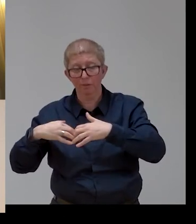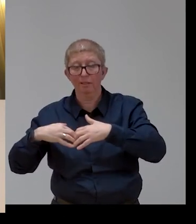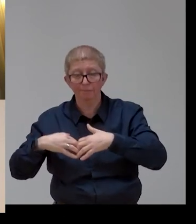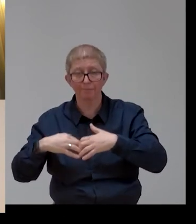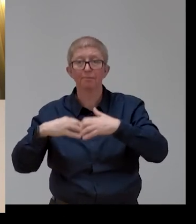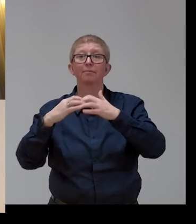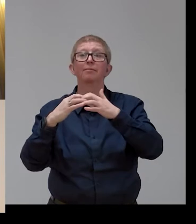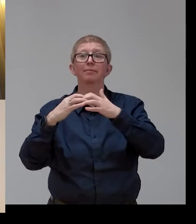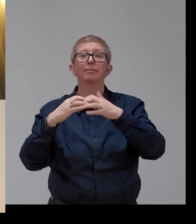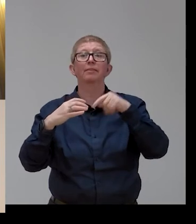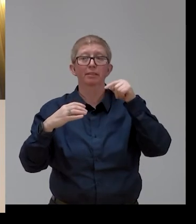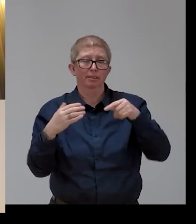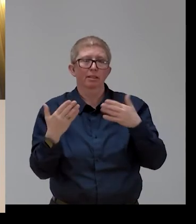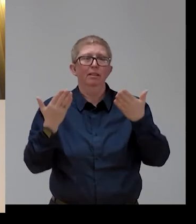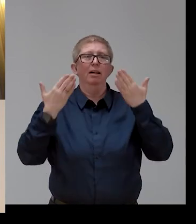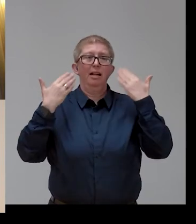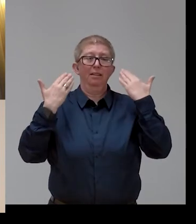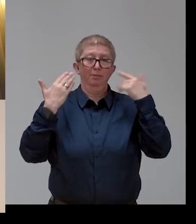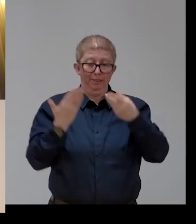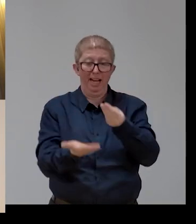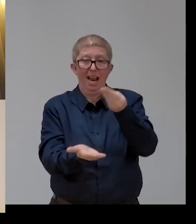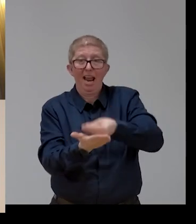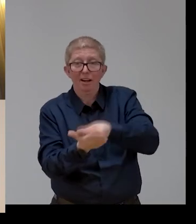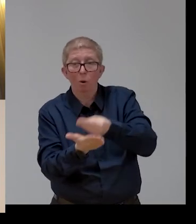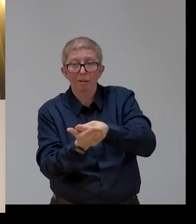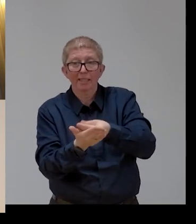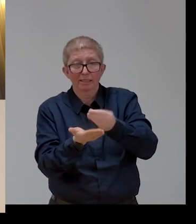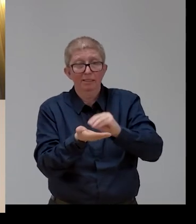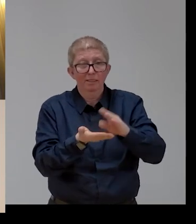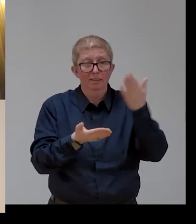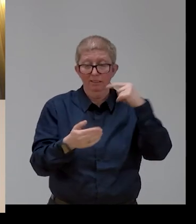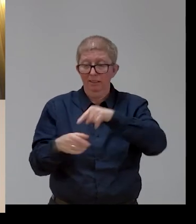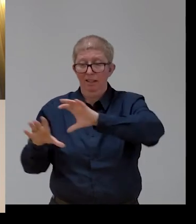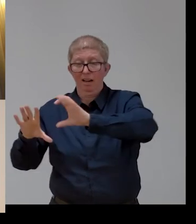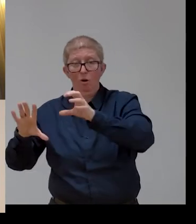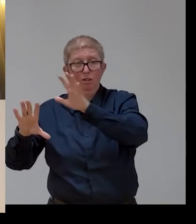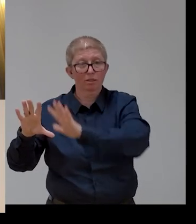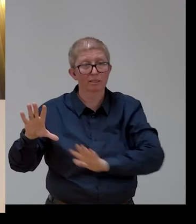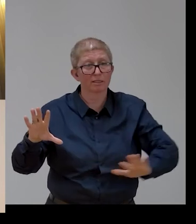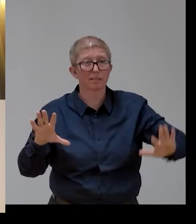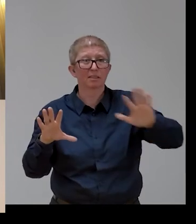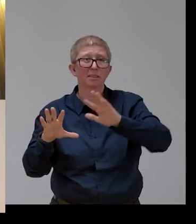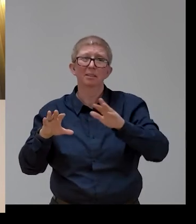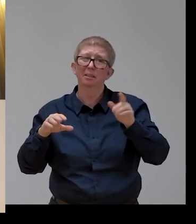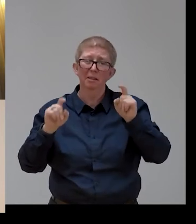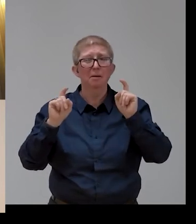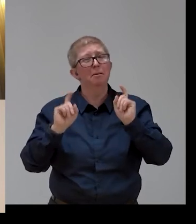Union countries will be able to deliver support